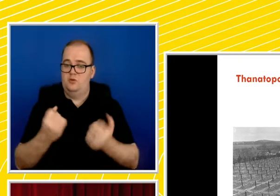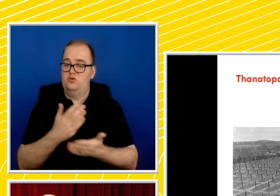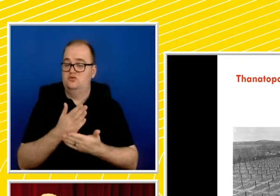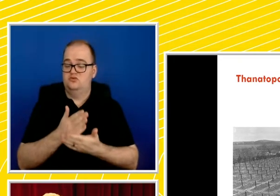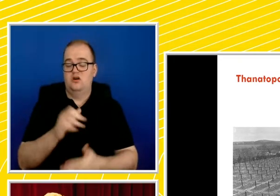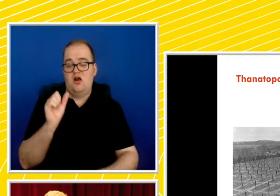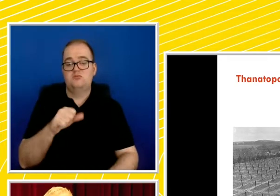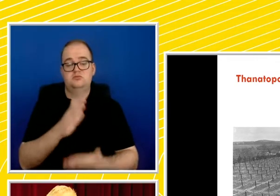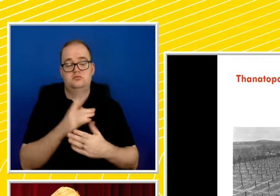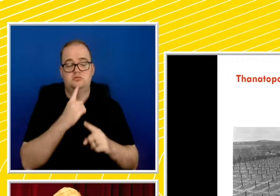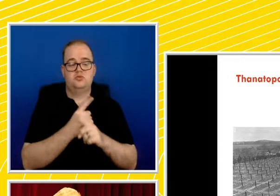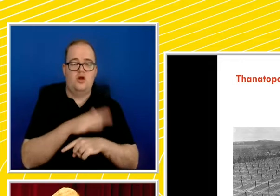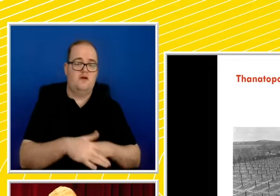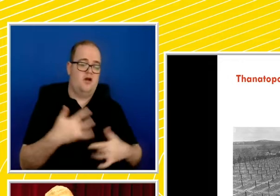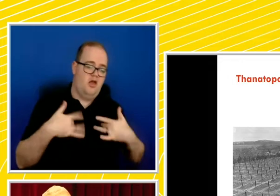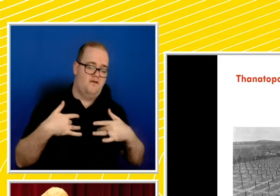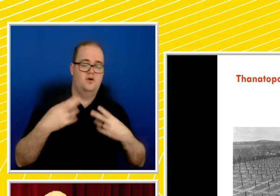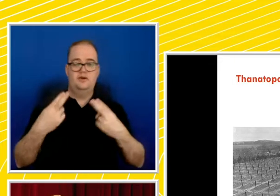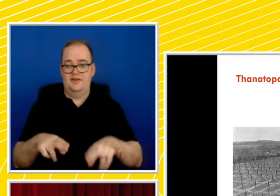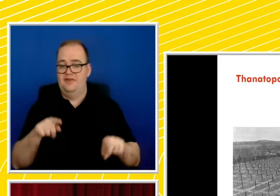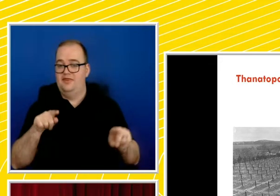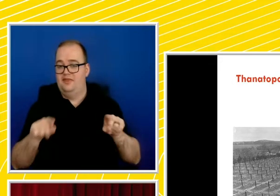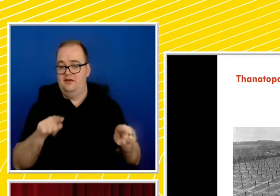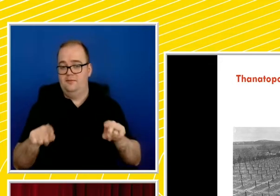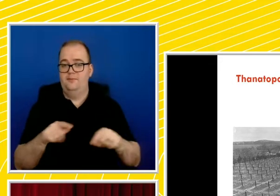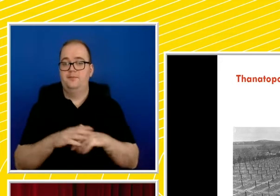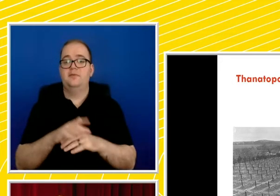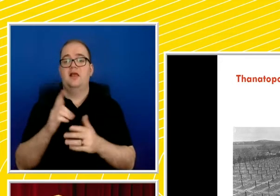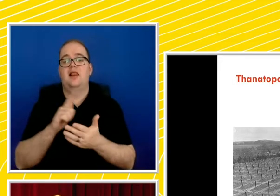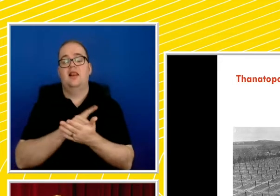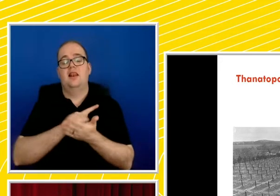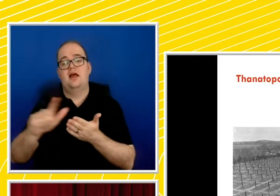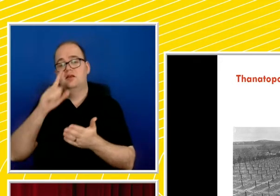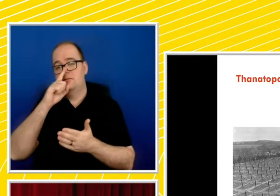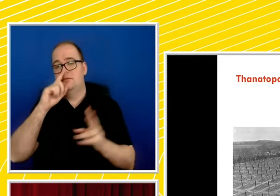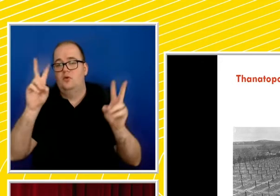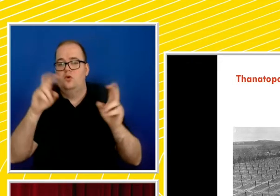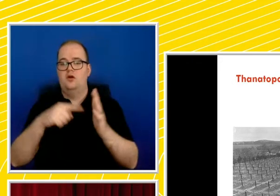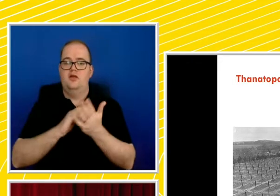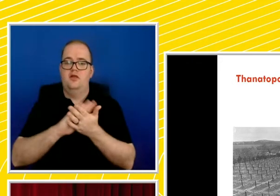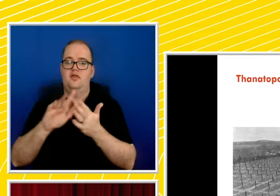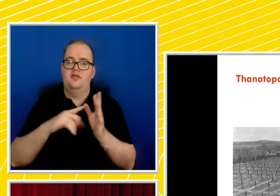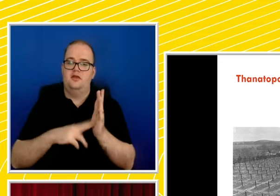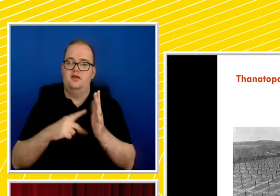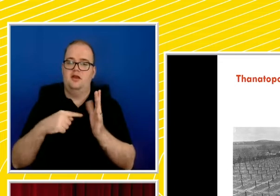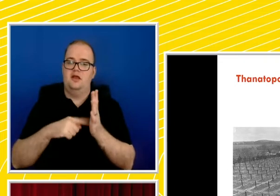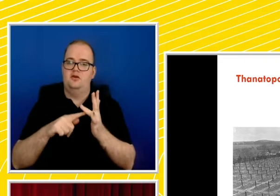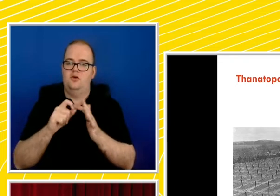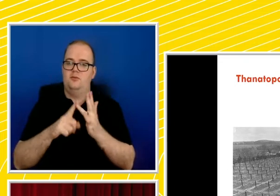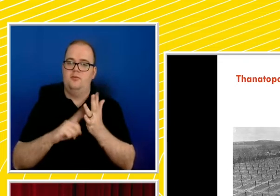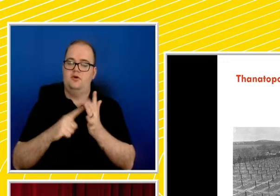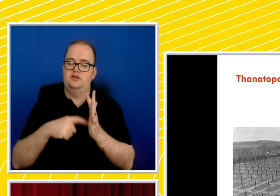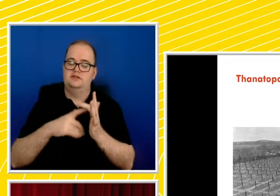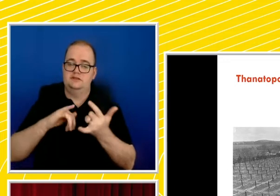Foucault and later writers term thanatopolitics. Foucault considers the Holocaust and related crimes by the Nazi state